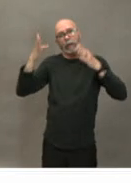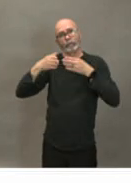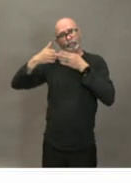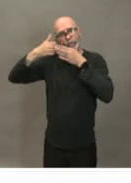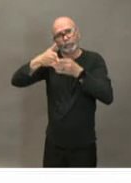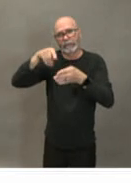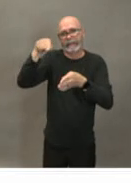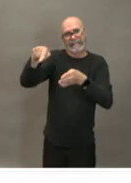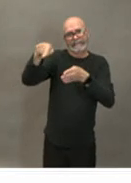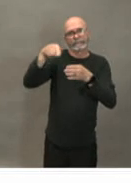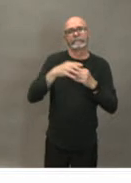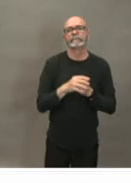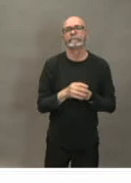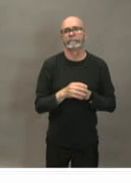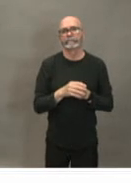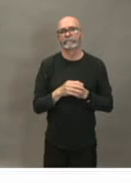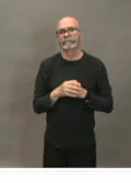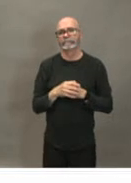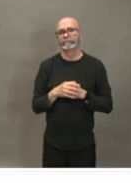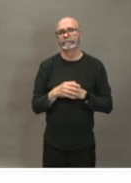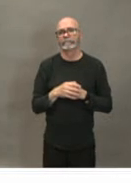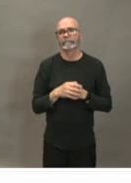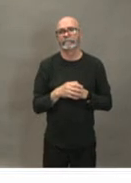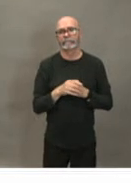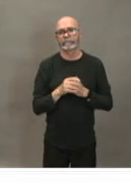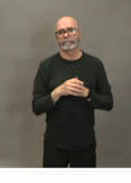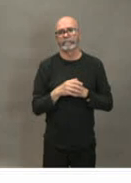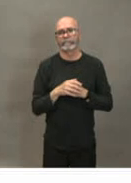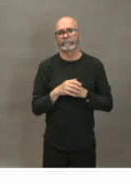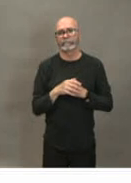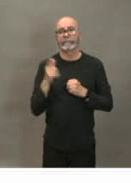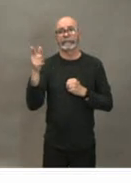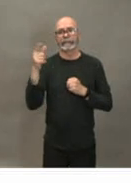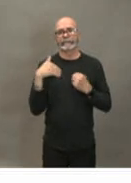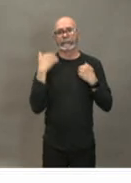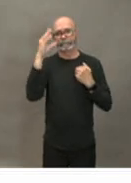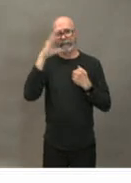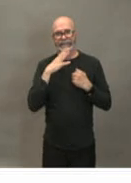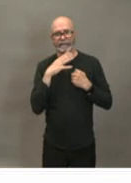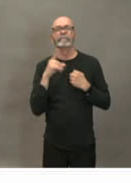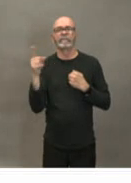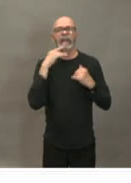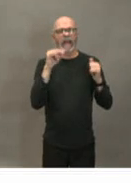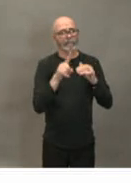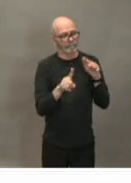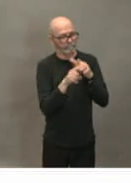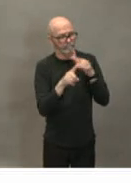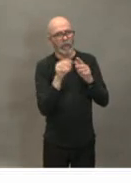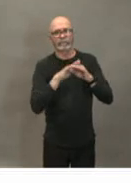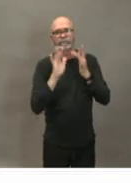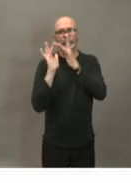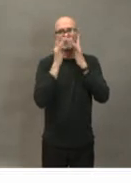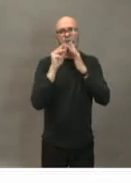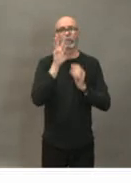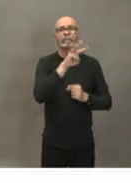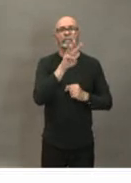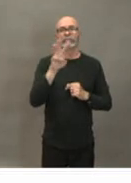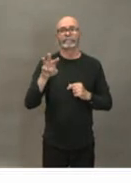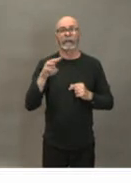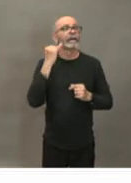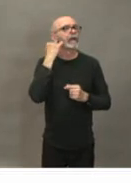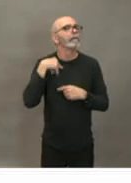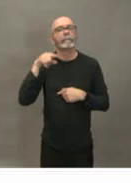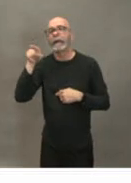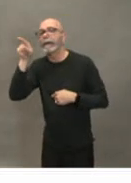that deals with coronavirus i saw and it has a lot more information now saying that people should also be prepared for 72 hours isolation um